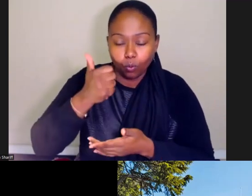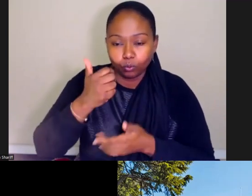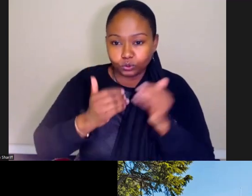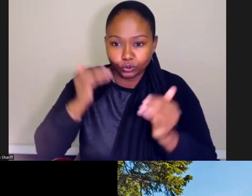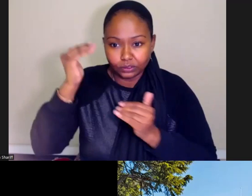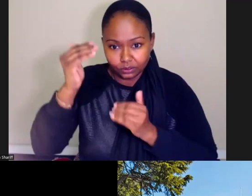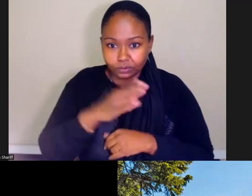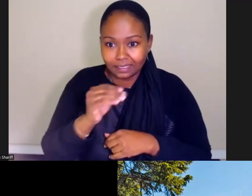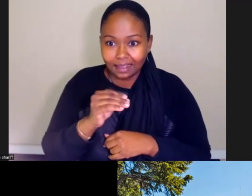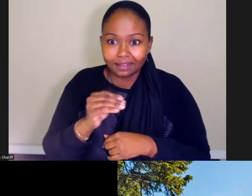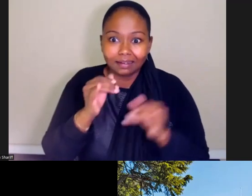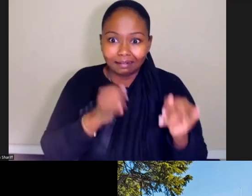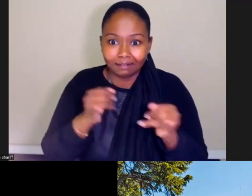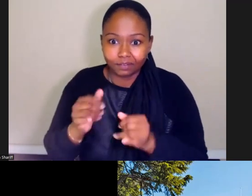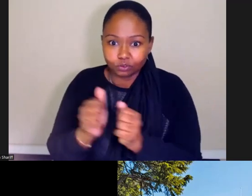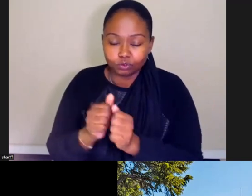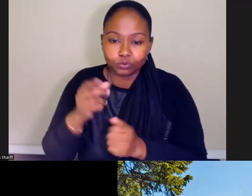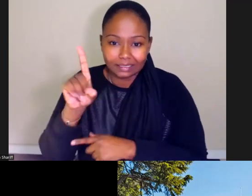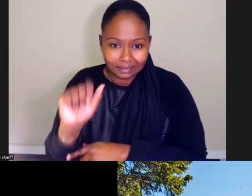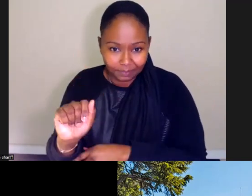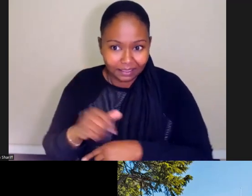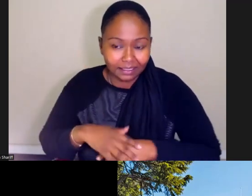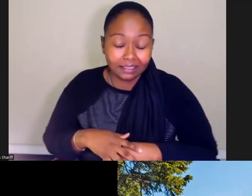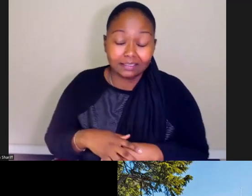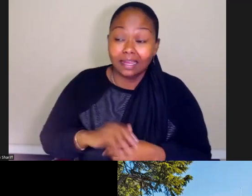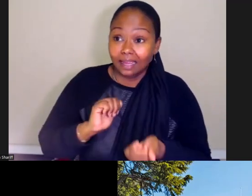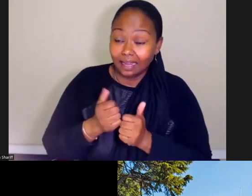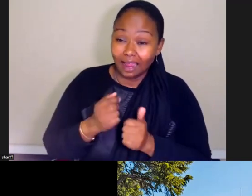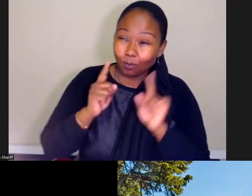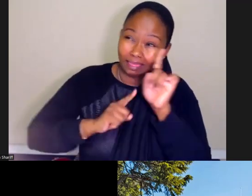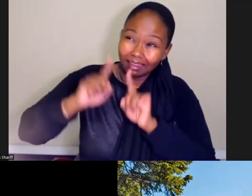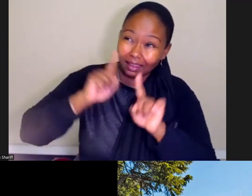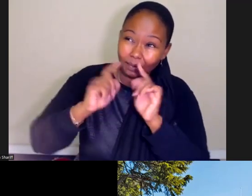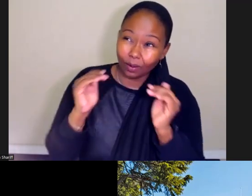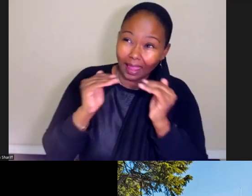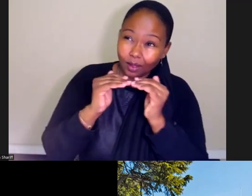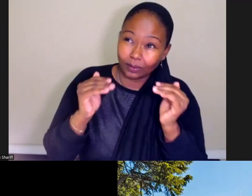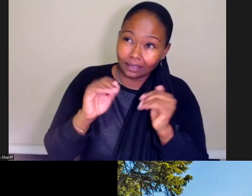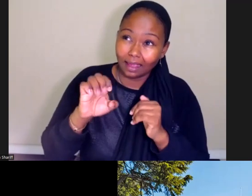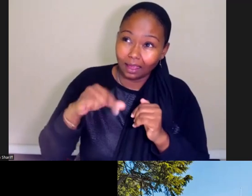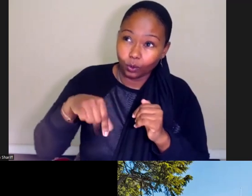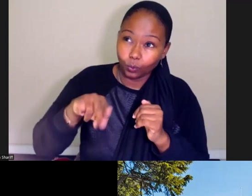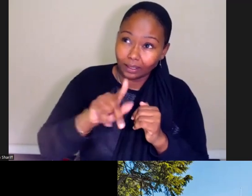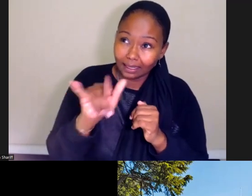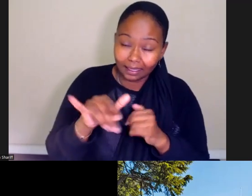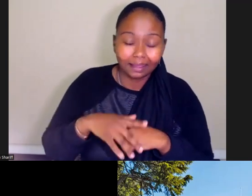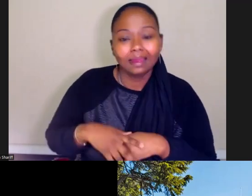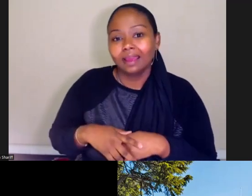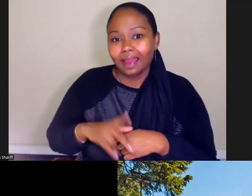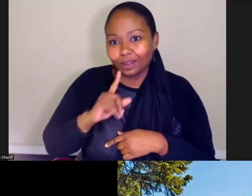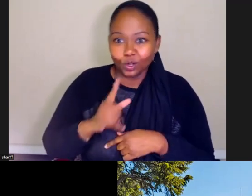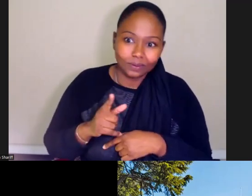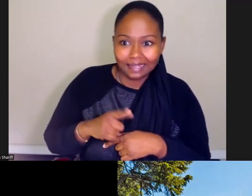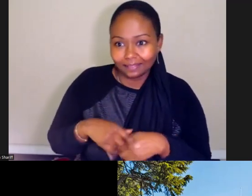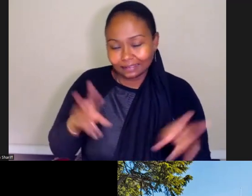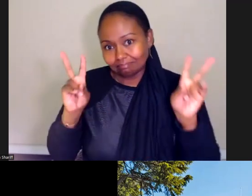individuals with disabilities. And how we think about equity. I know that it's been a kind of hot topic of